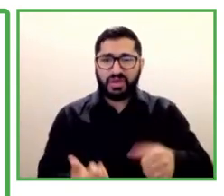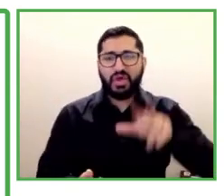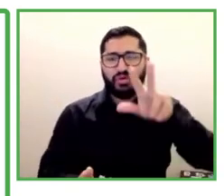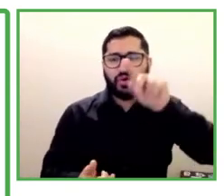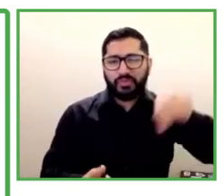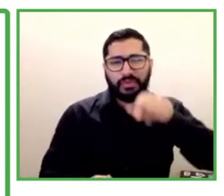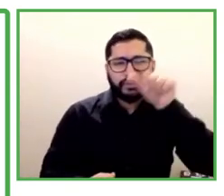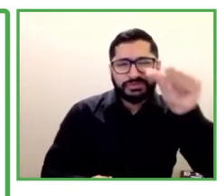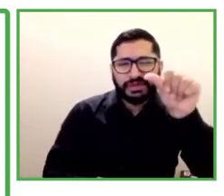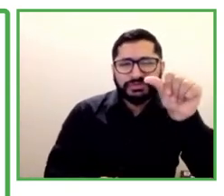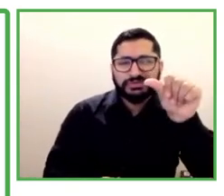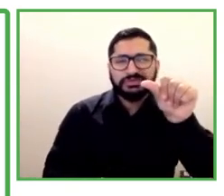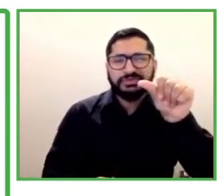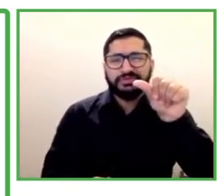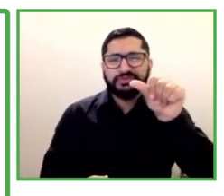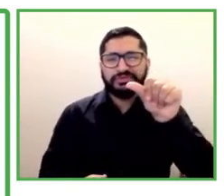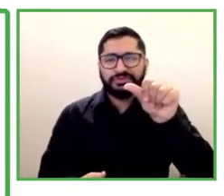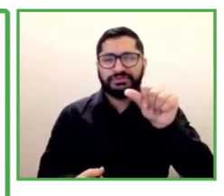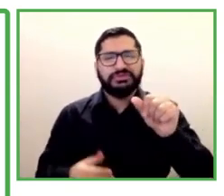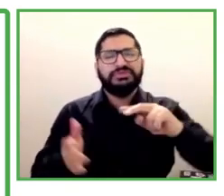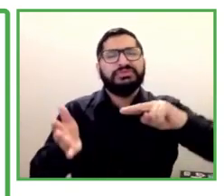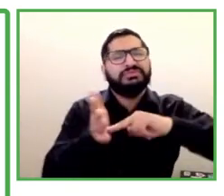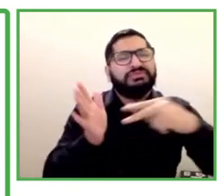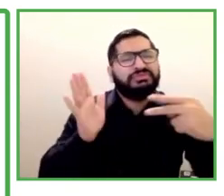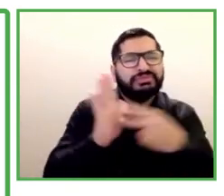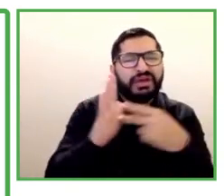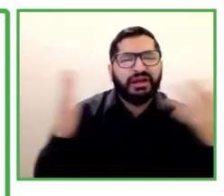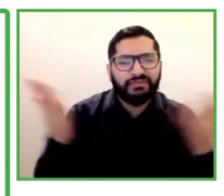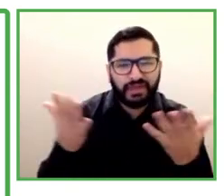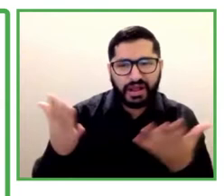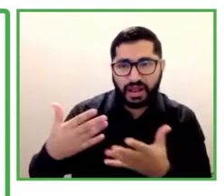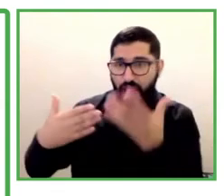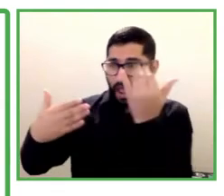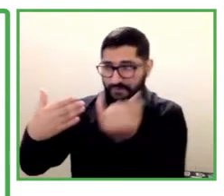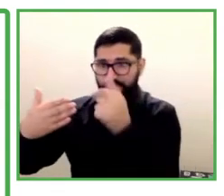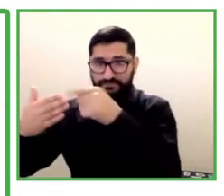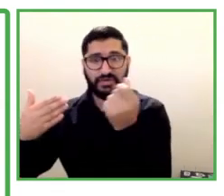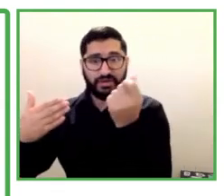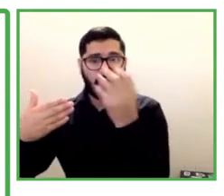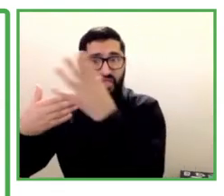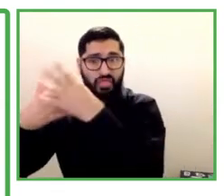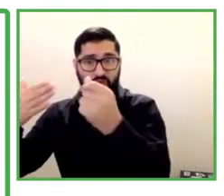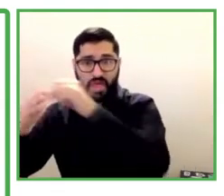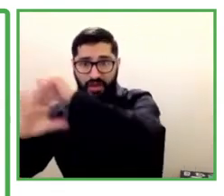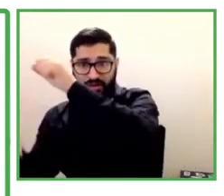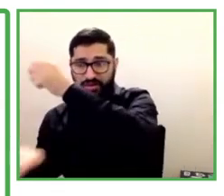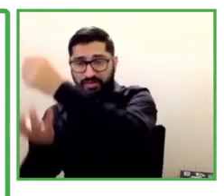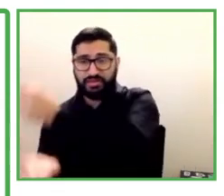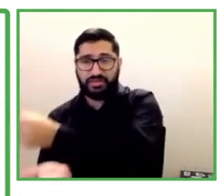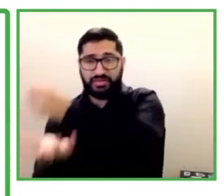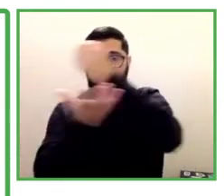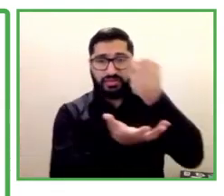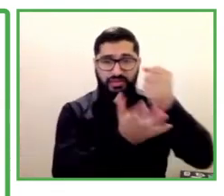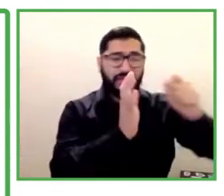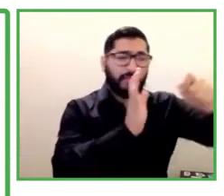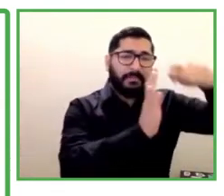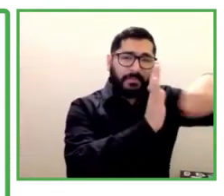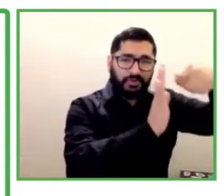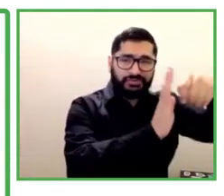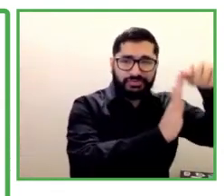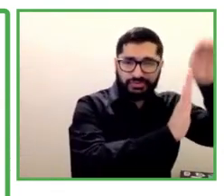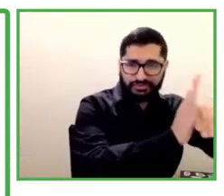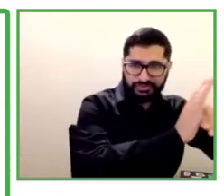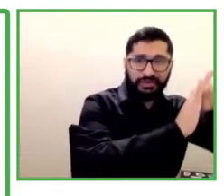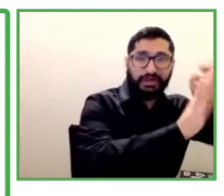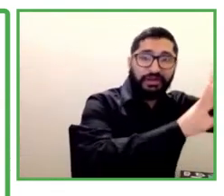which which was invested in the pride program there was a social return of 6.4 dollars, which is six times, I mean six